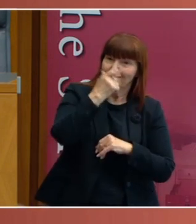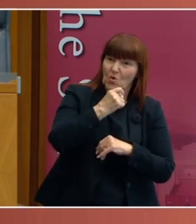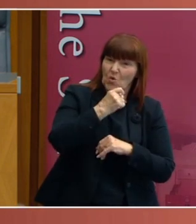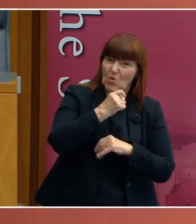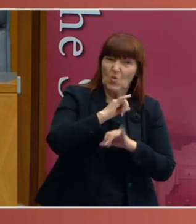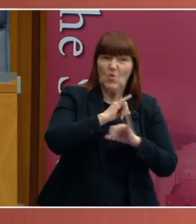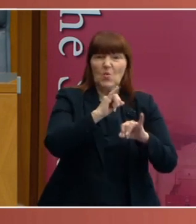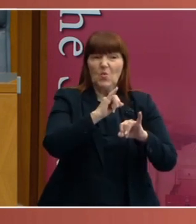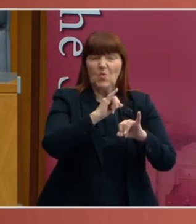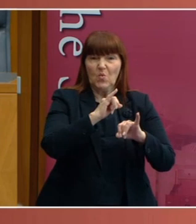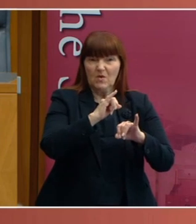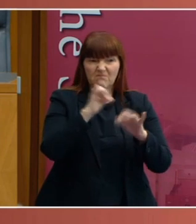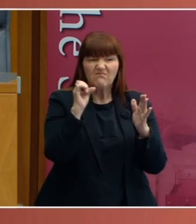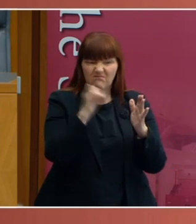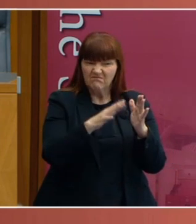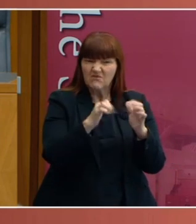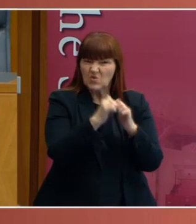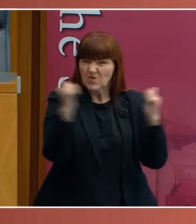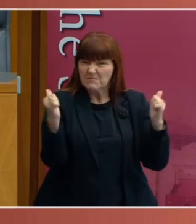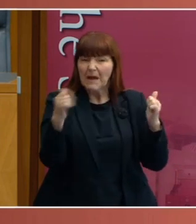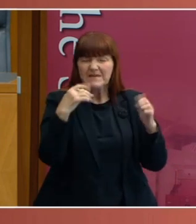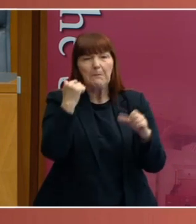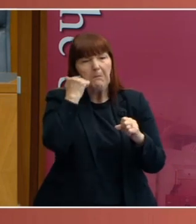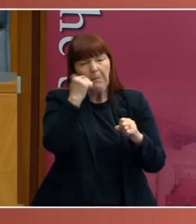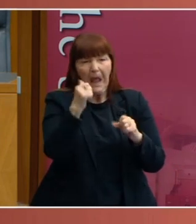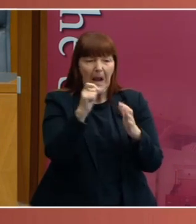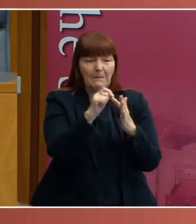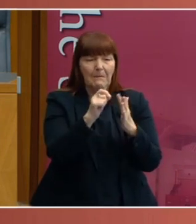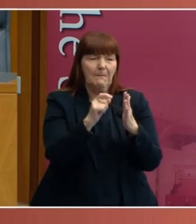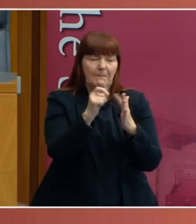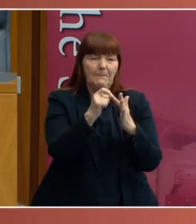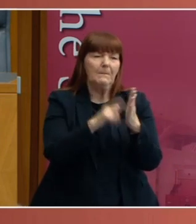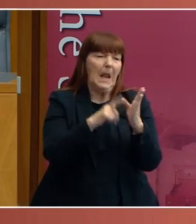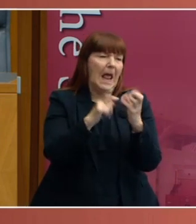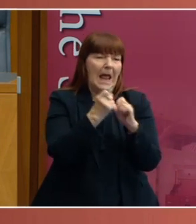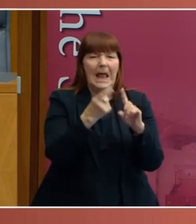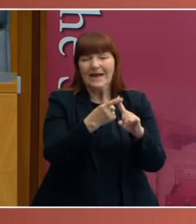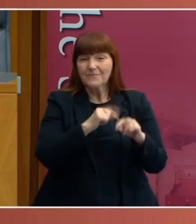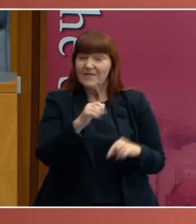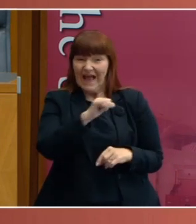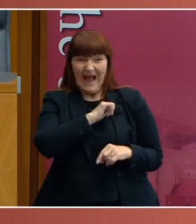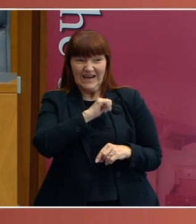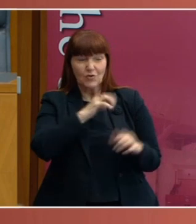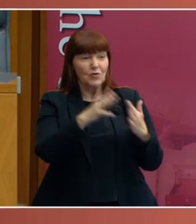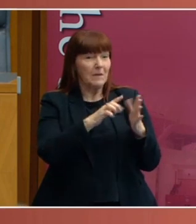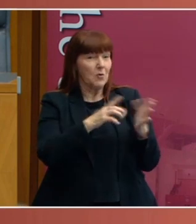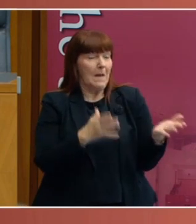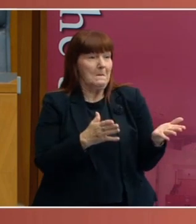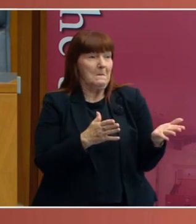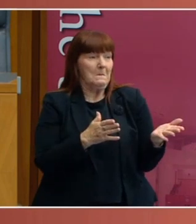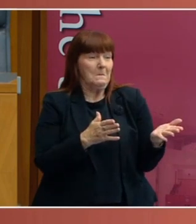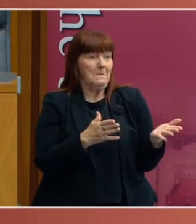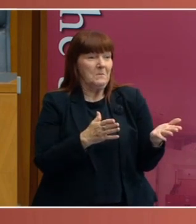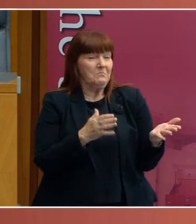Black Plague, as they described it. So, you can see the attitude in Western Australia, again, may